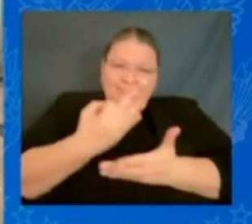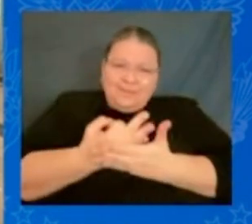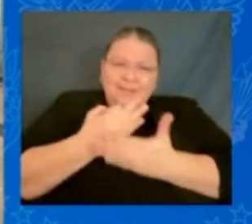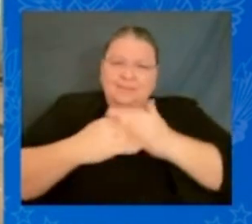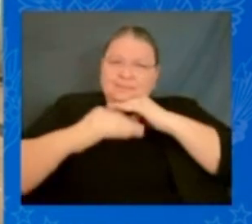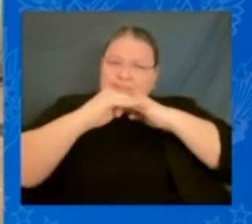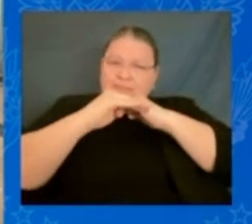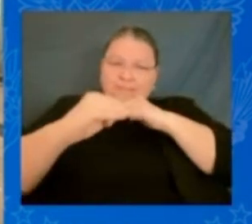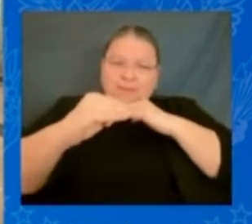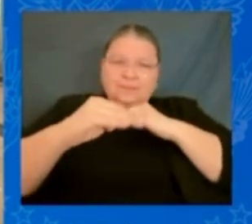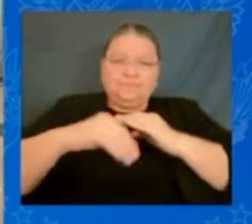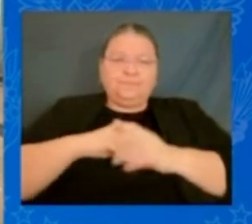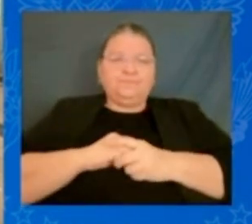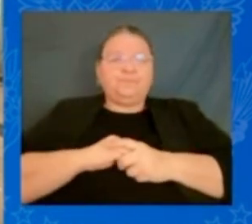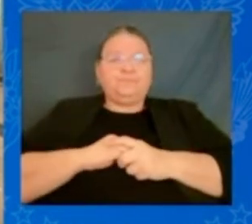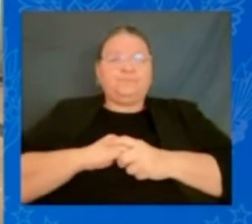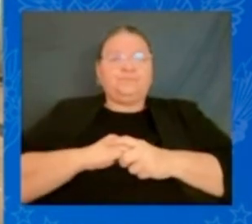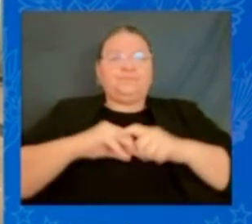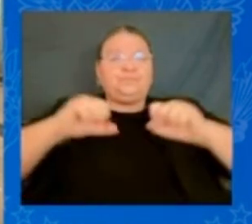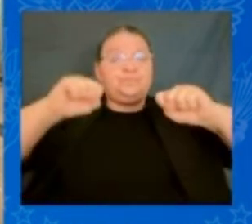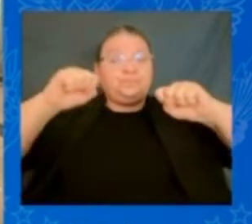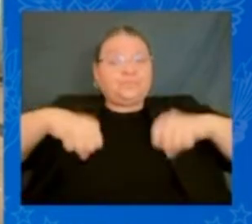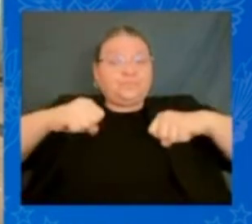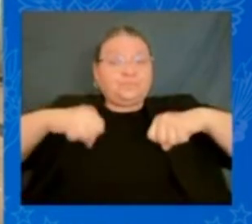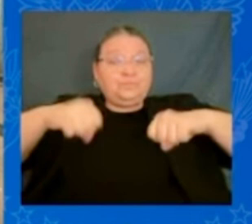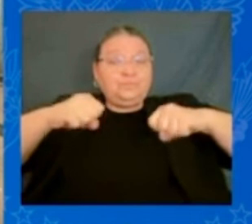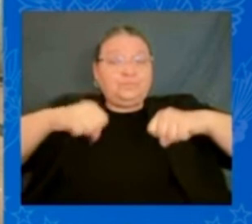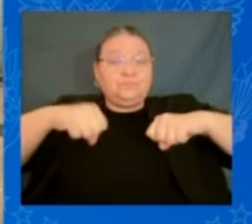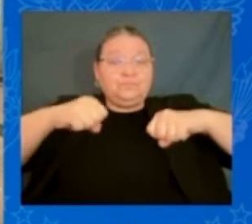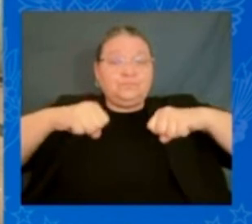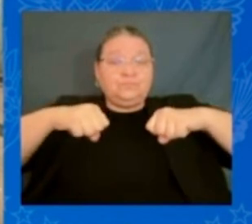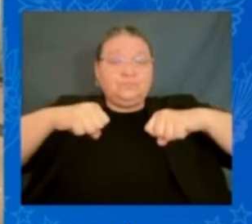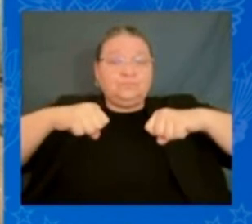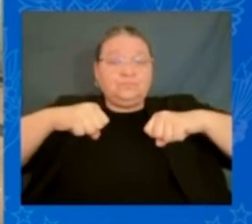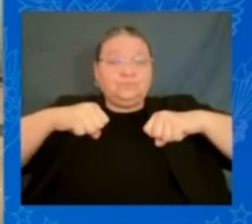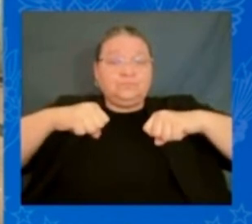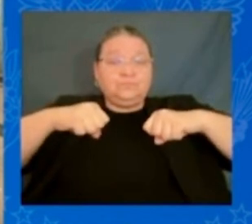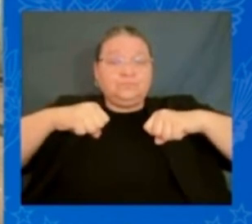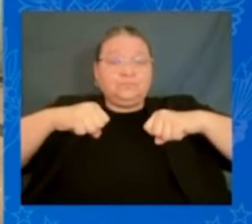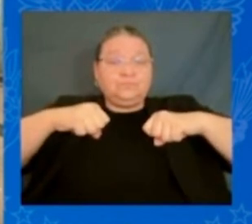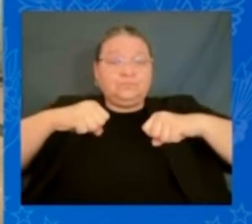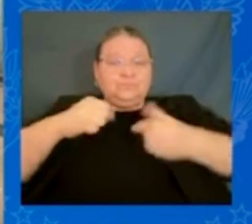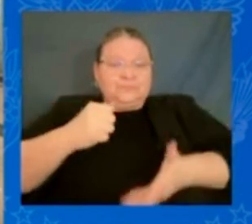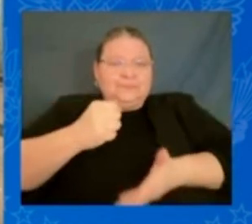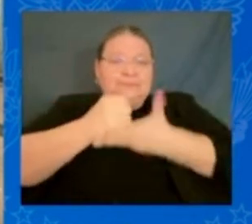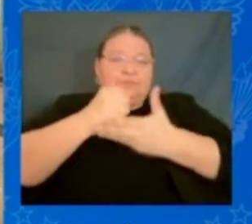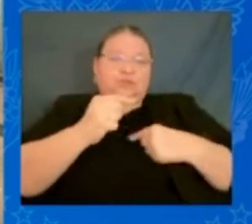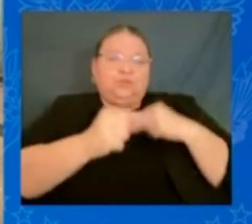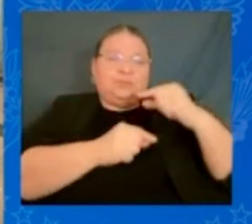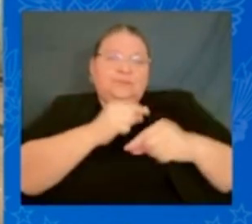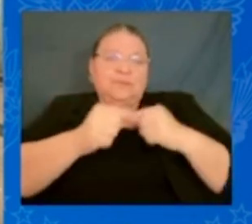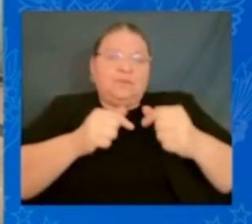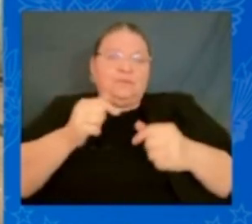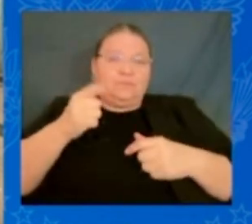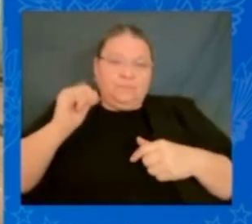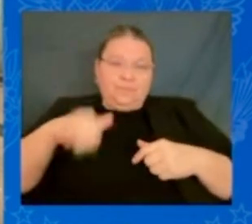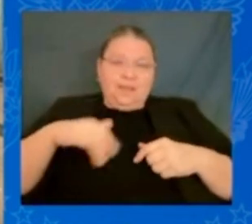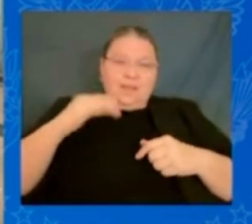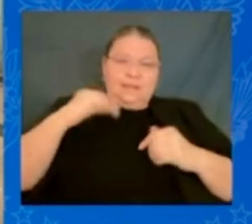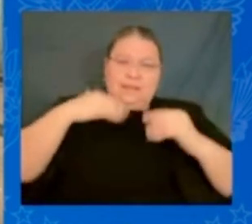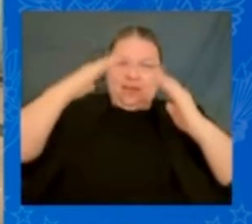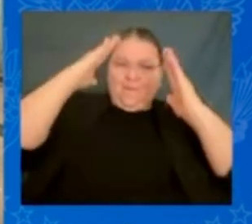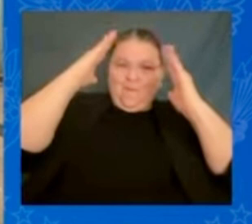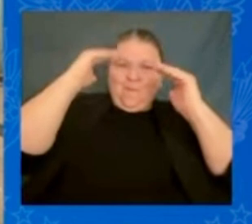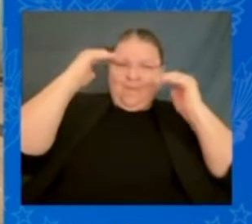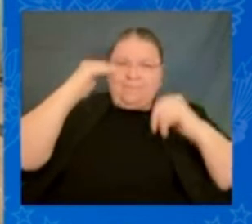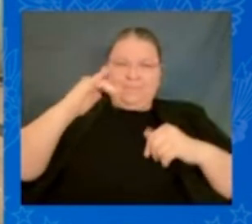the ability to generate generational wealth. It's about hope, self-worth. It's about dignity.